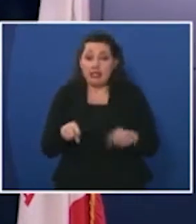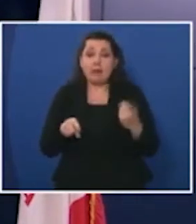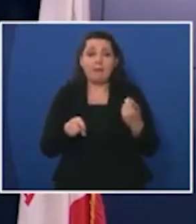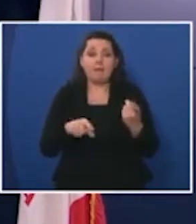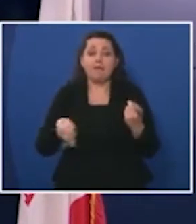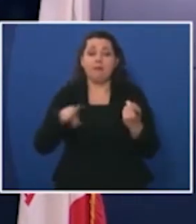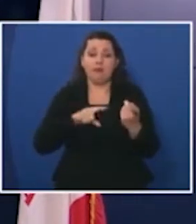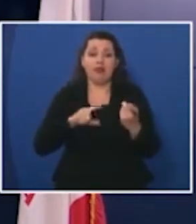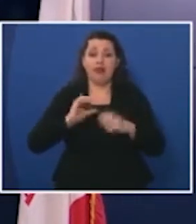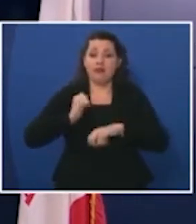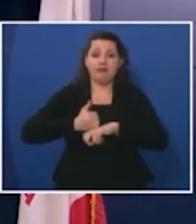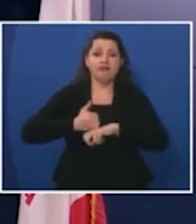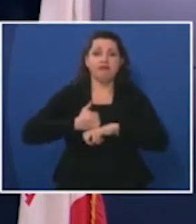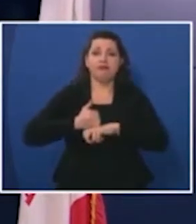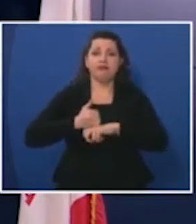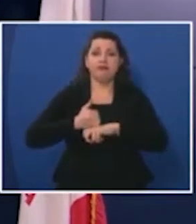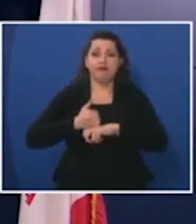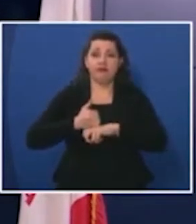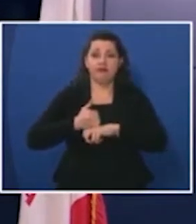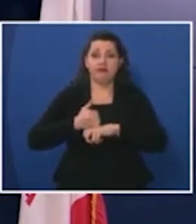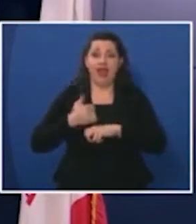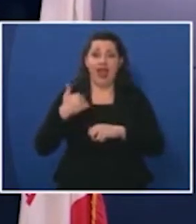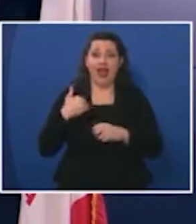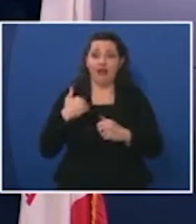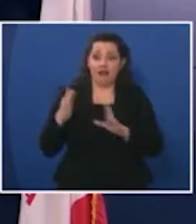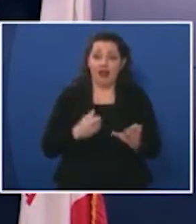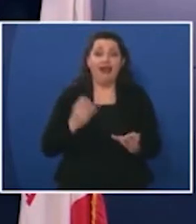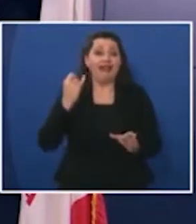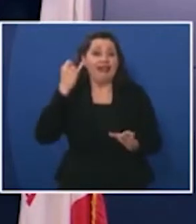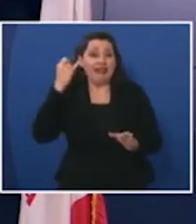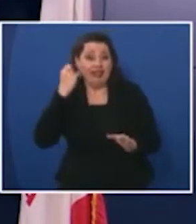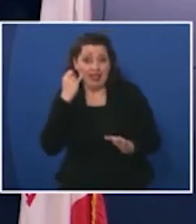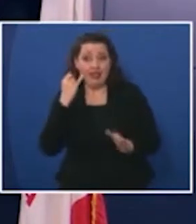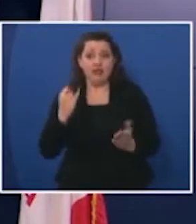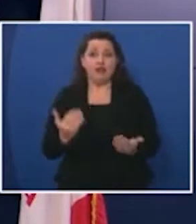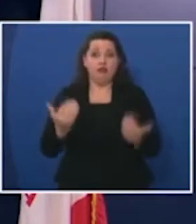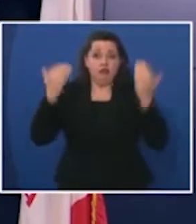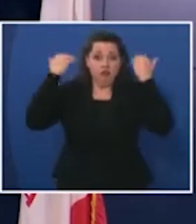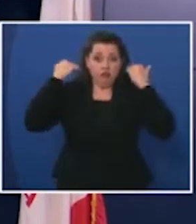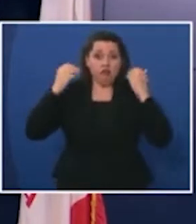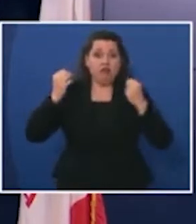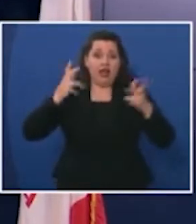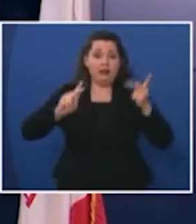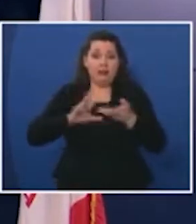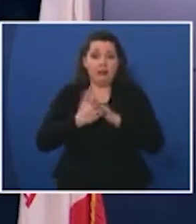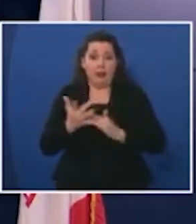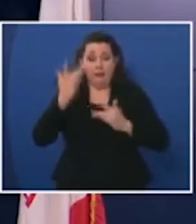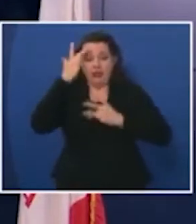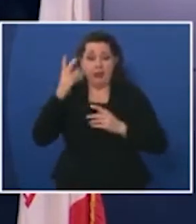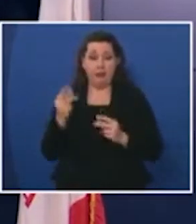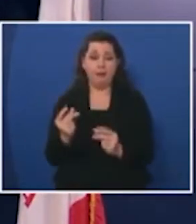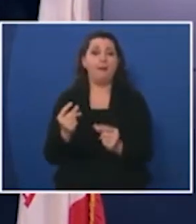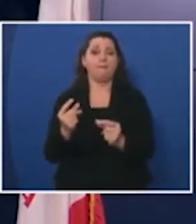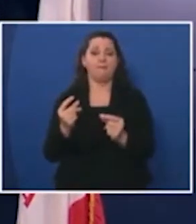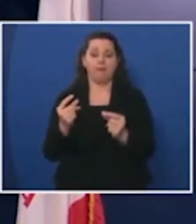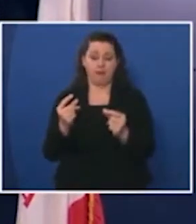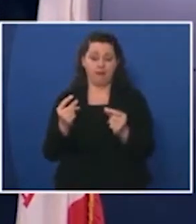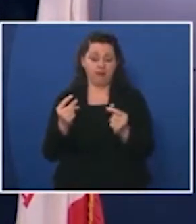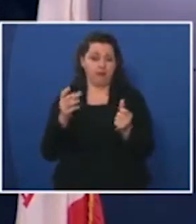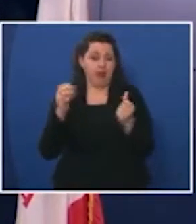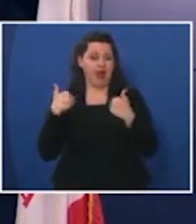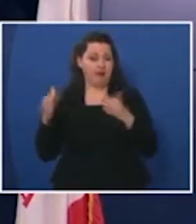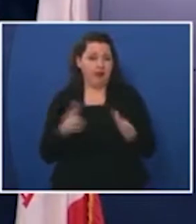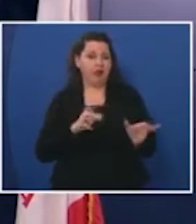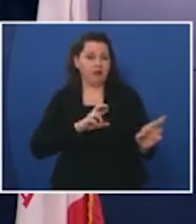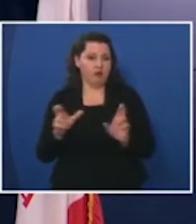place a surge surge plan so that if we would see a rapid spike in any of the regions or any of the virus